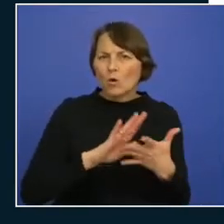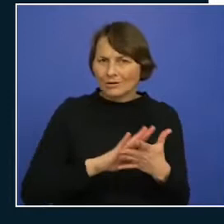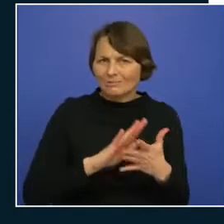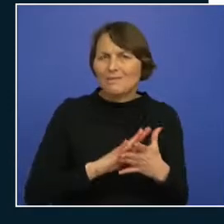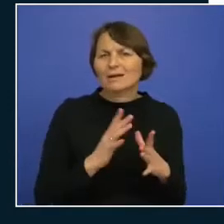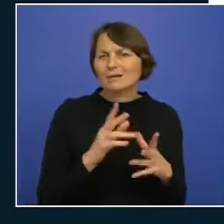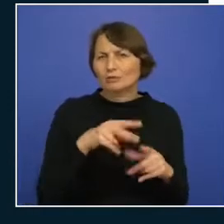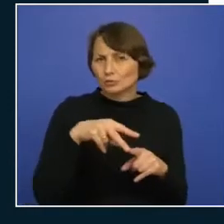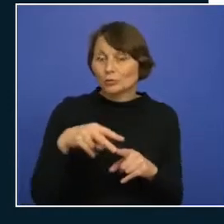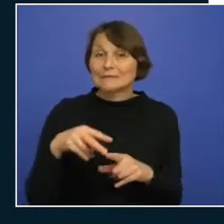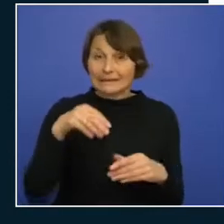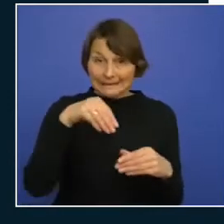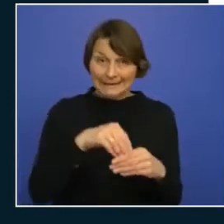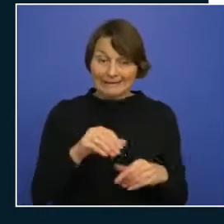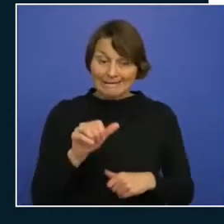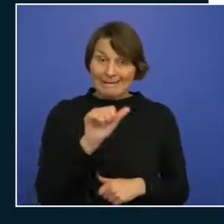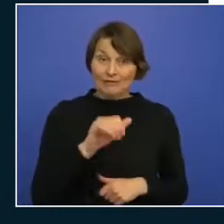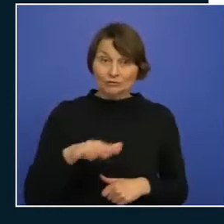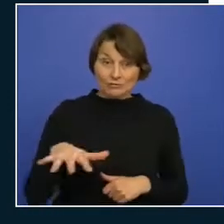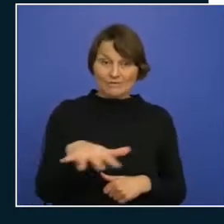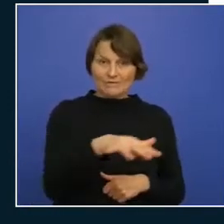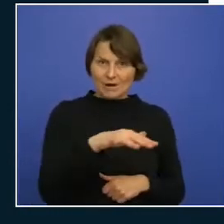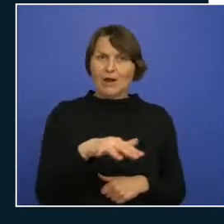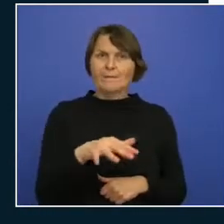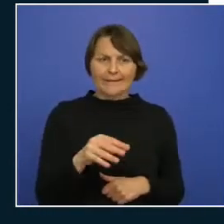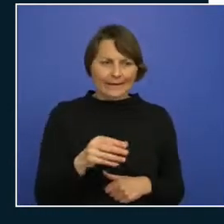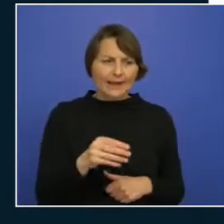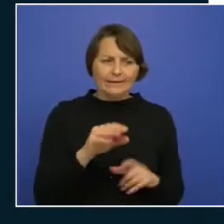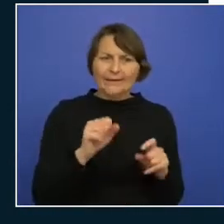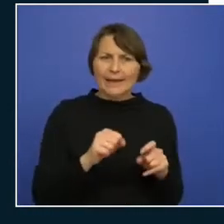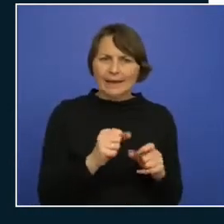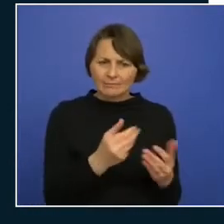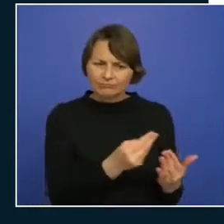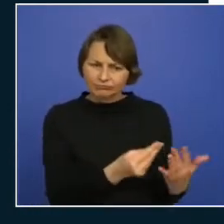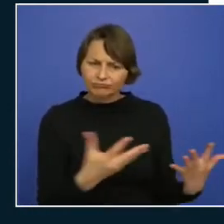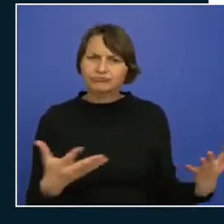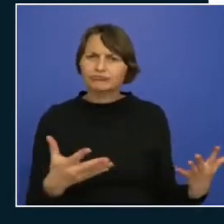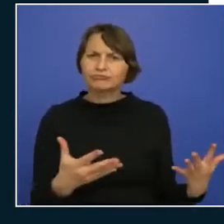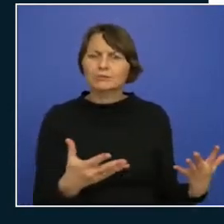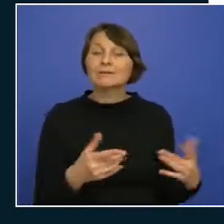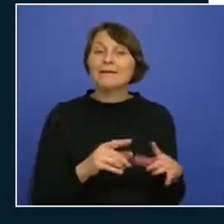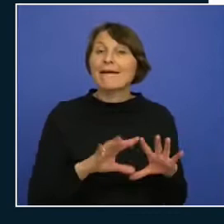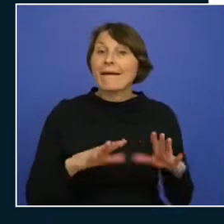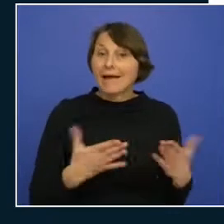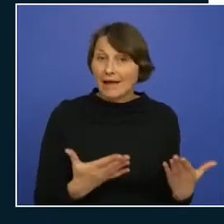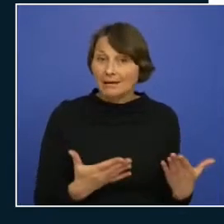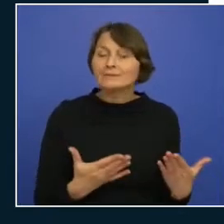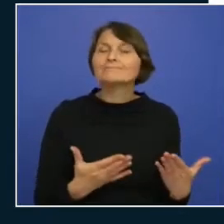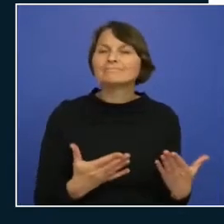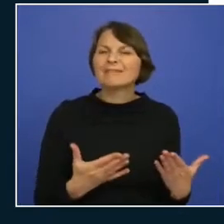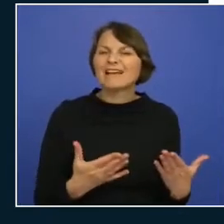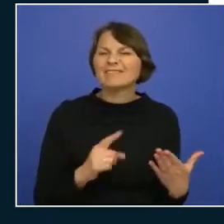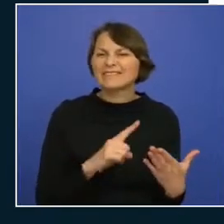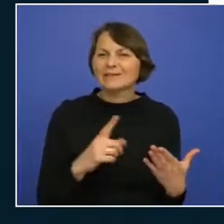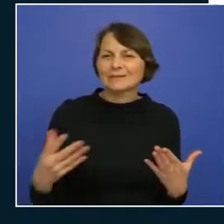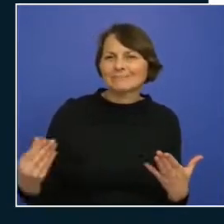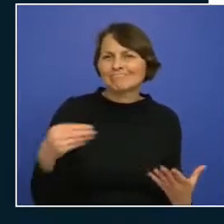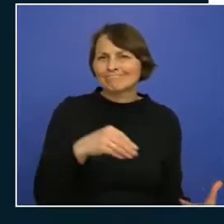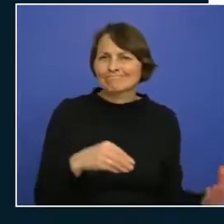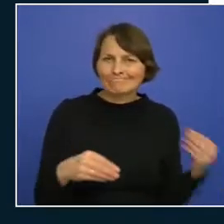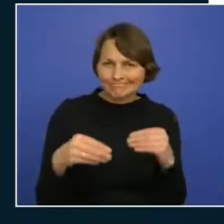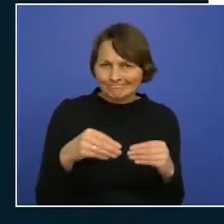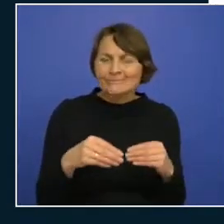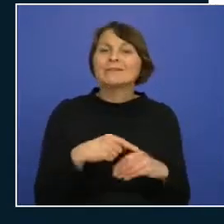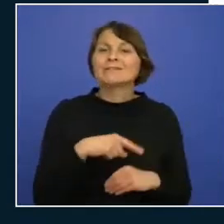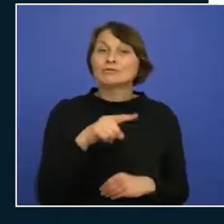within your azure environment and the authentication is handled by combination authentication of the application identifier